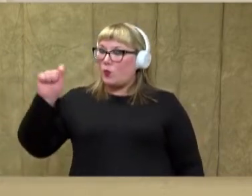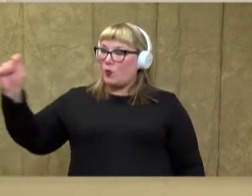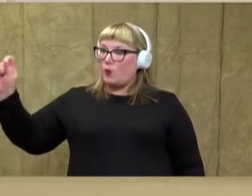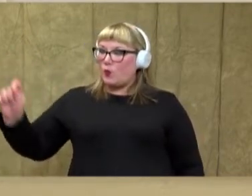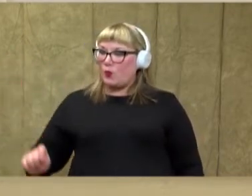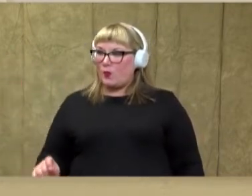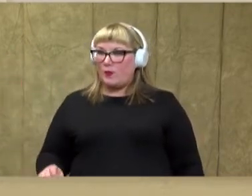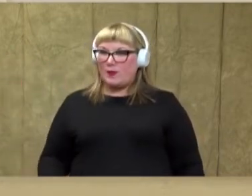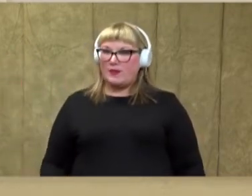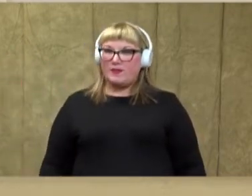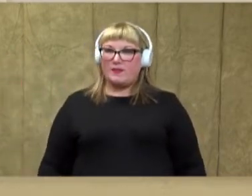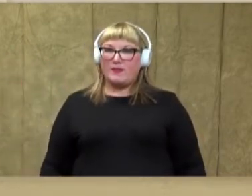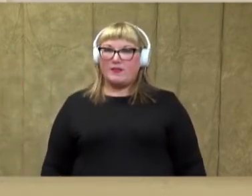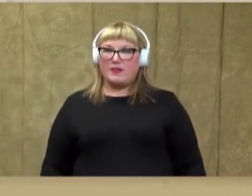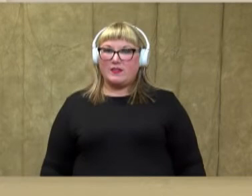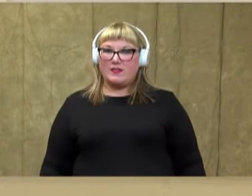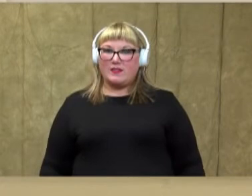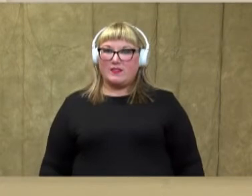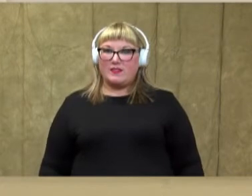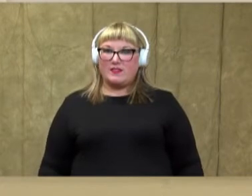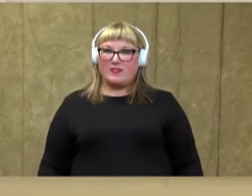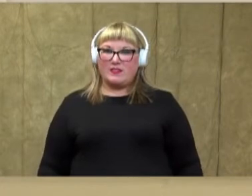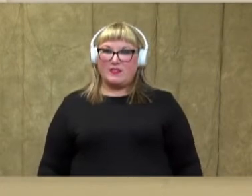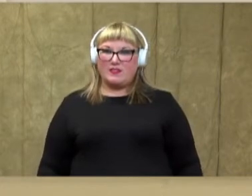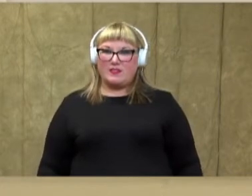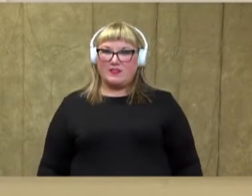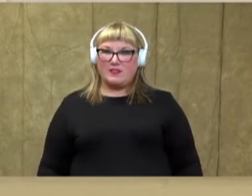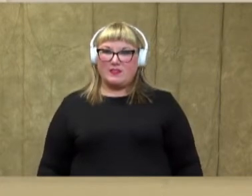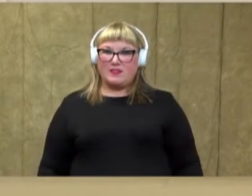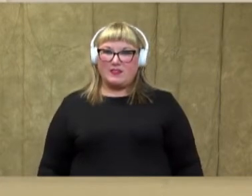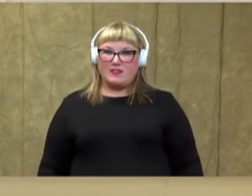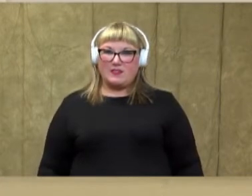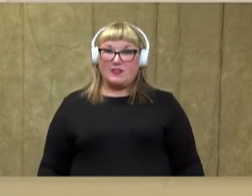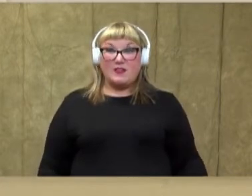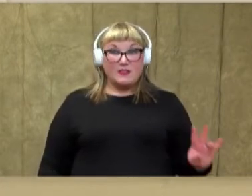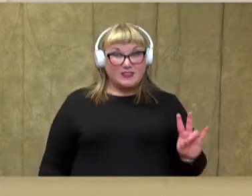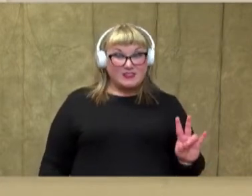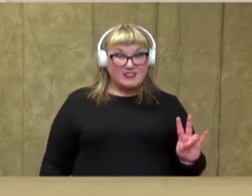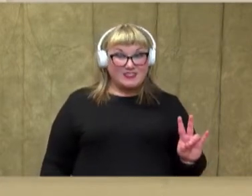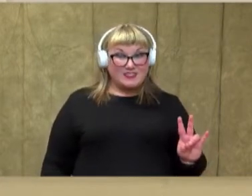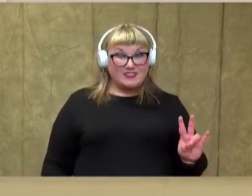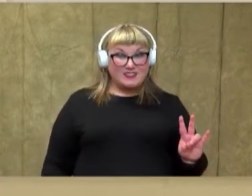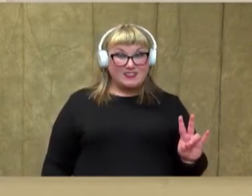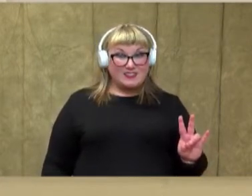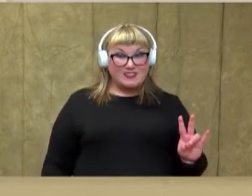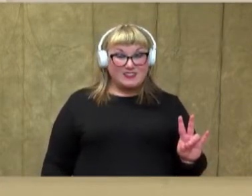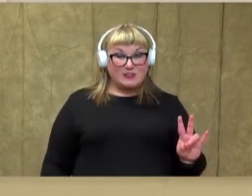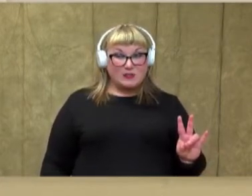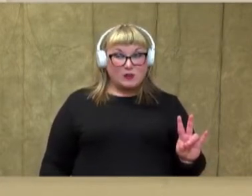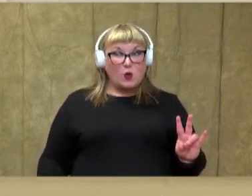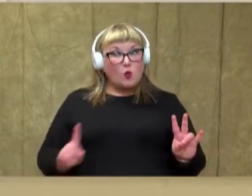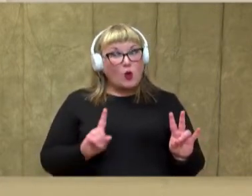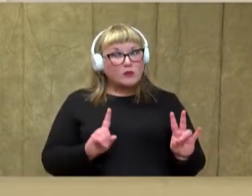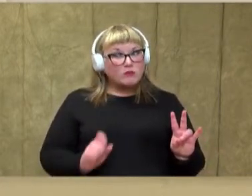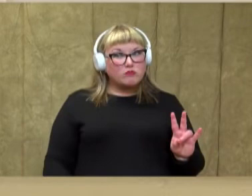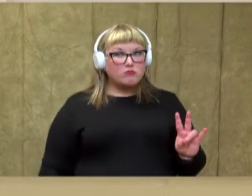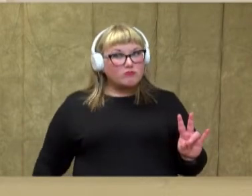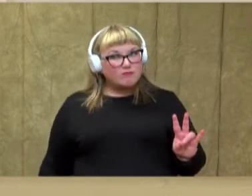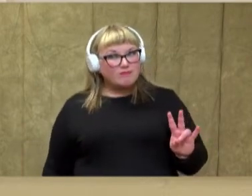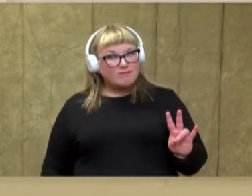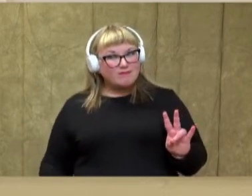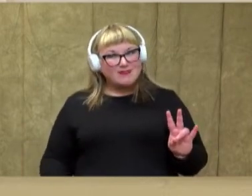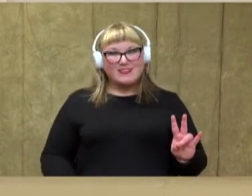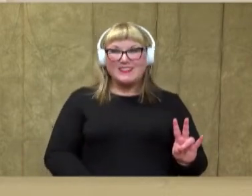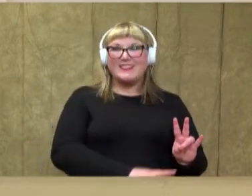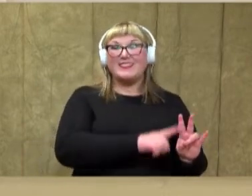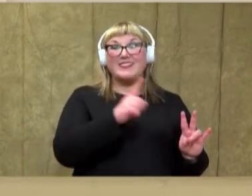from heaven. That makes a number 7. Awesome job. Now we have 7. We're counting on one triangle from 7. So